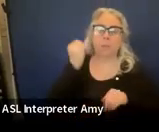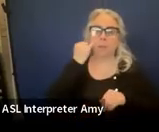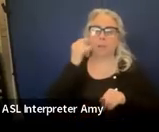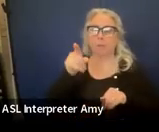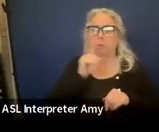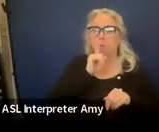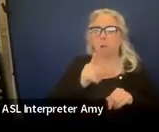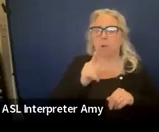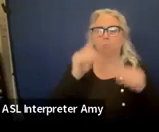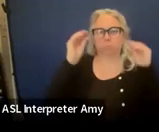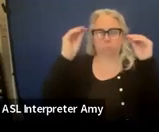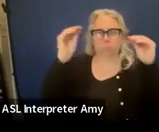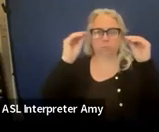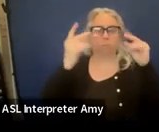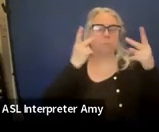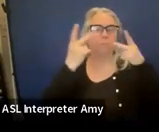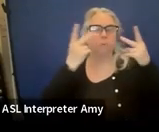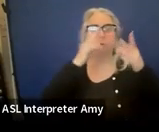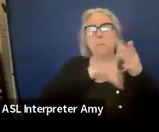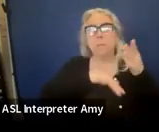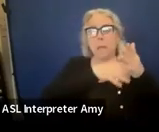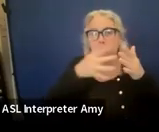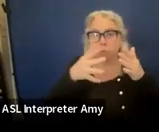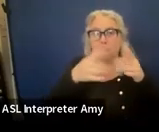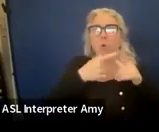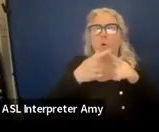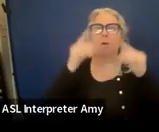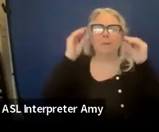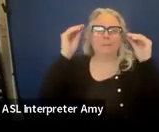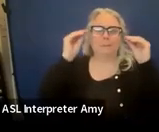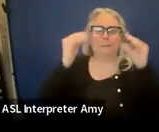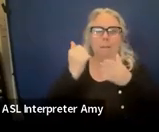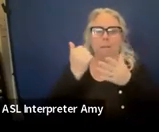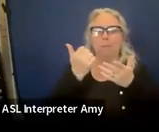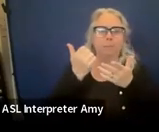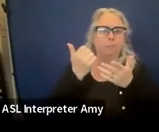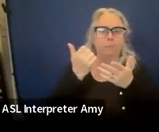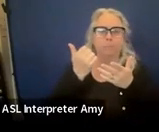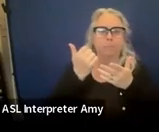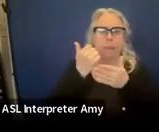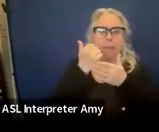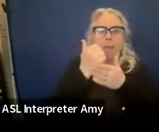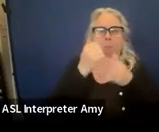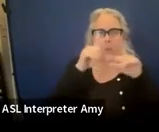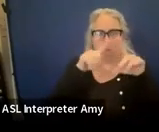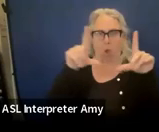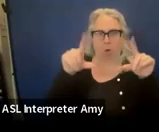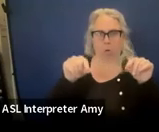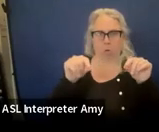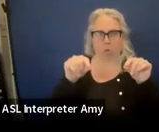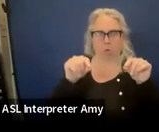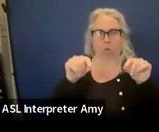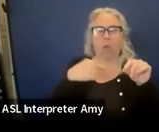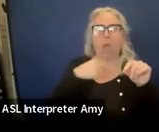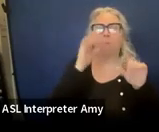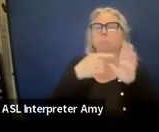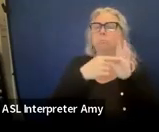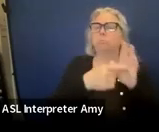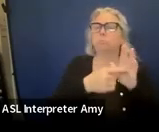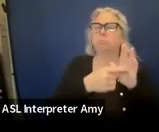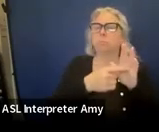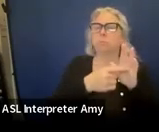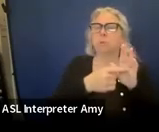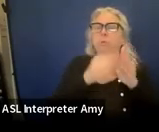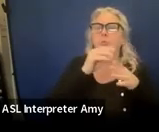whatever visuals to, if you're teaching a help card, right? And I will point out that even